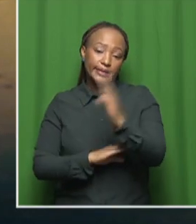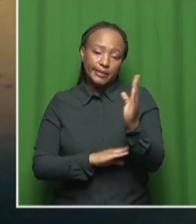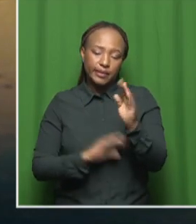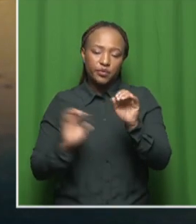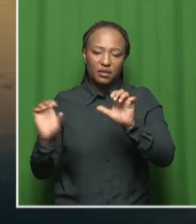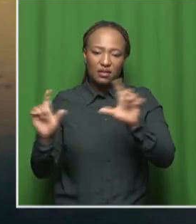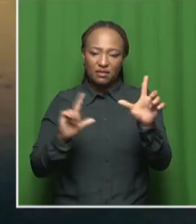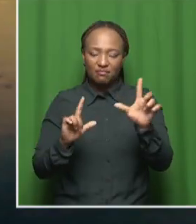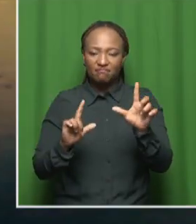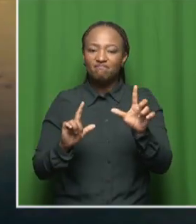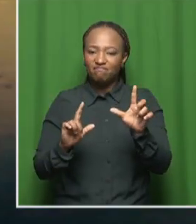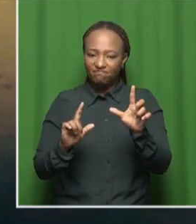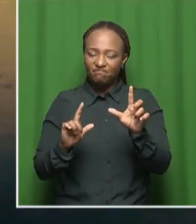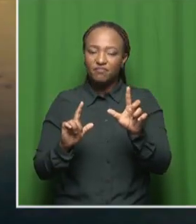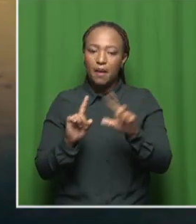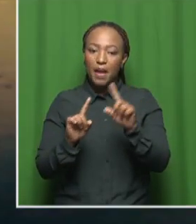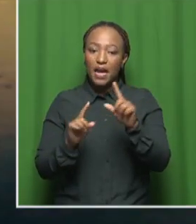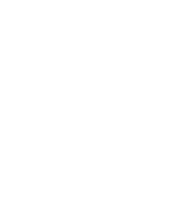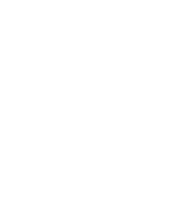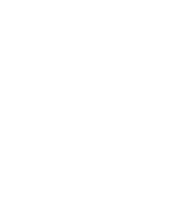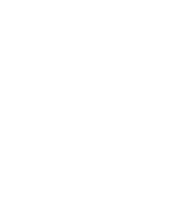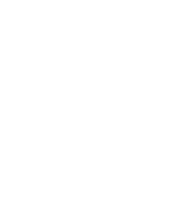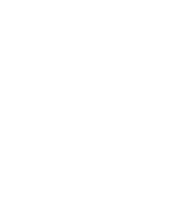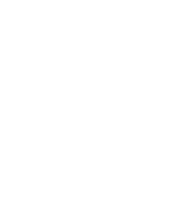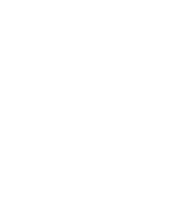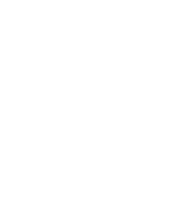morning. But if not, definitely on the agenda.